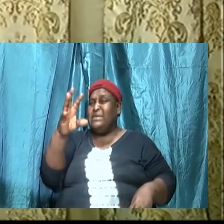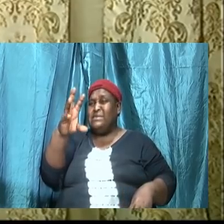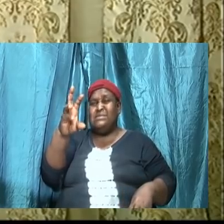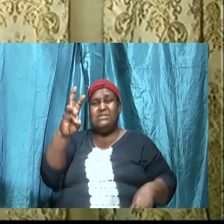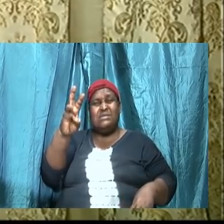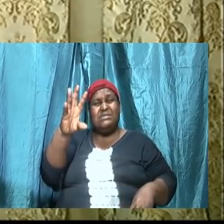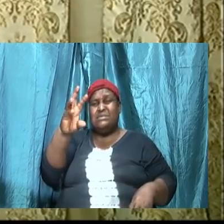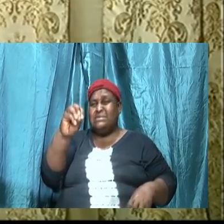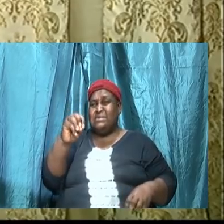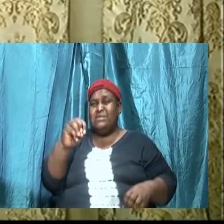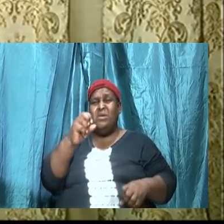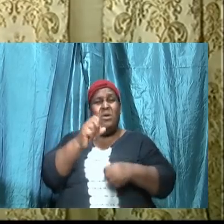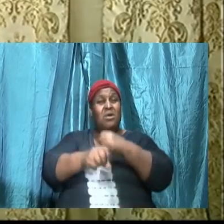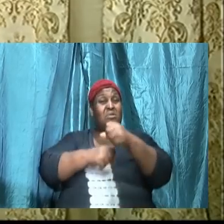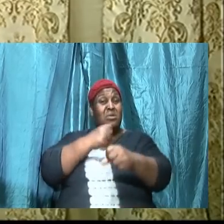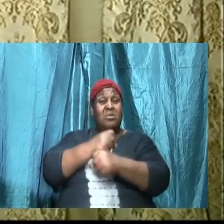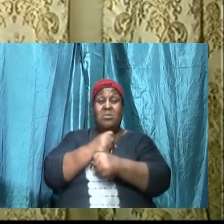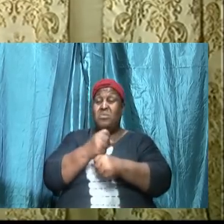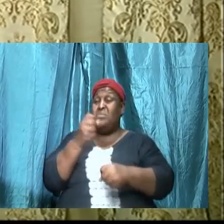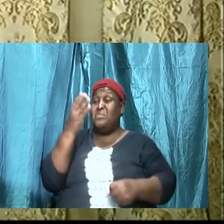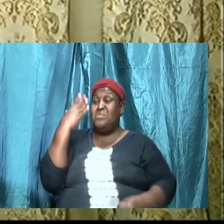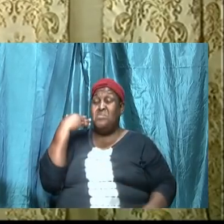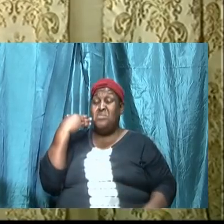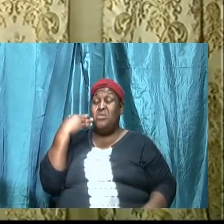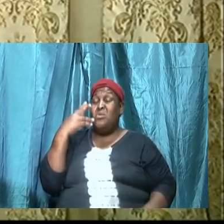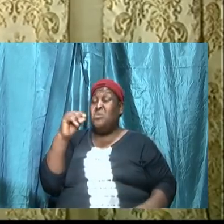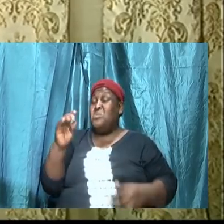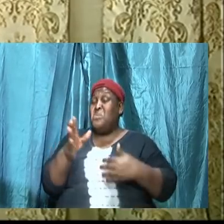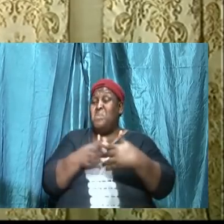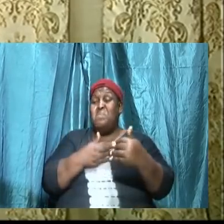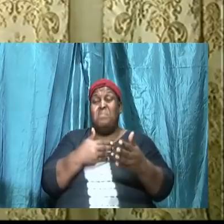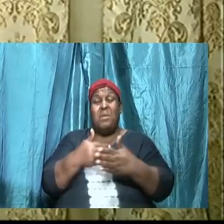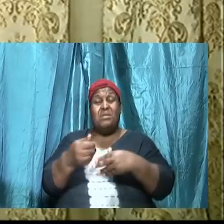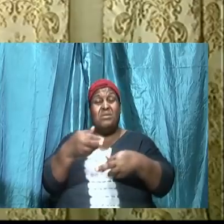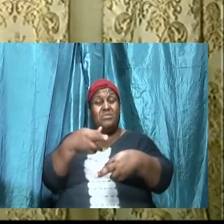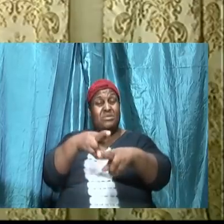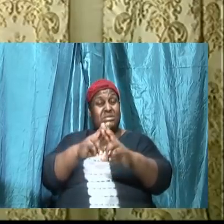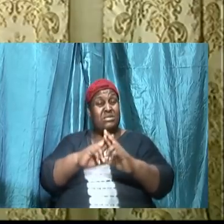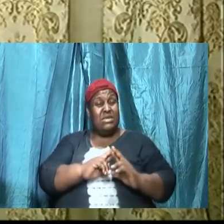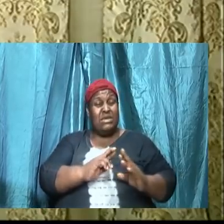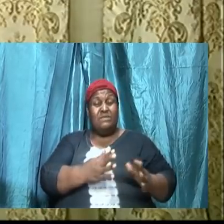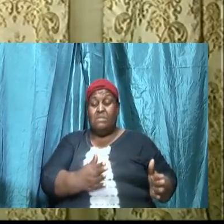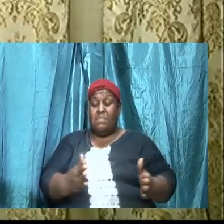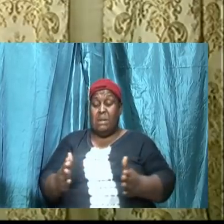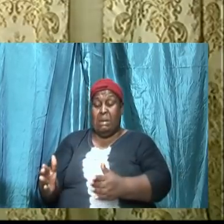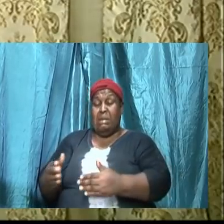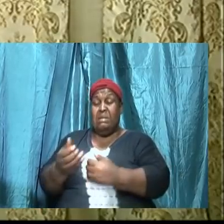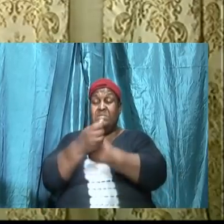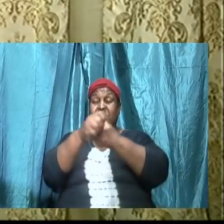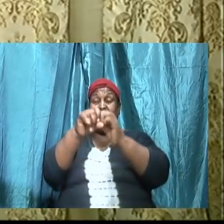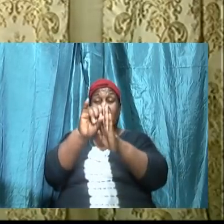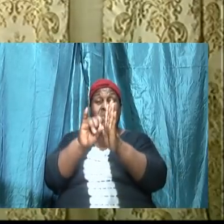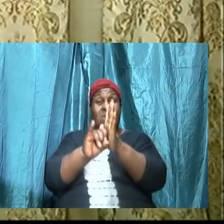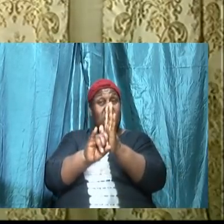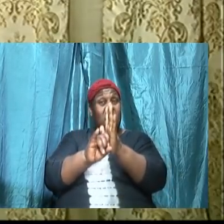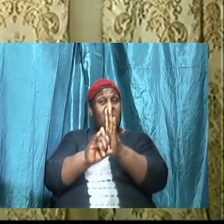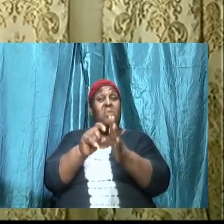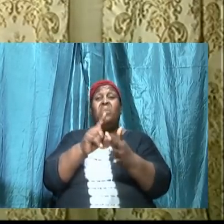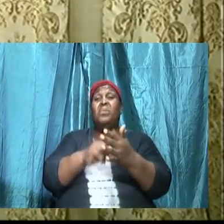It doesn't matter that we received the plan of salvation. What is important